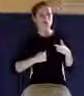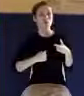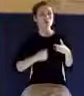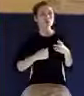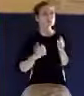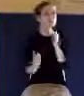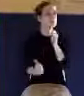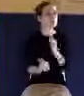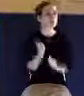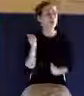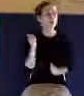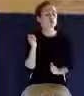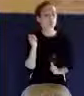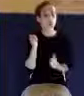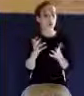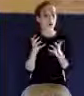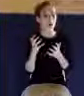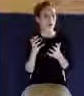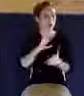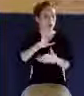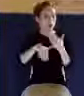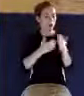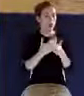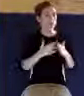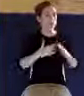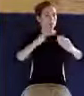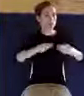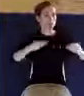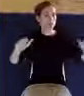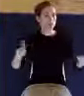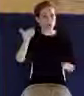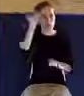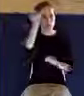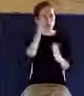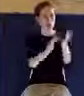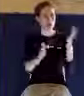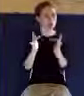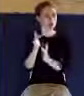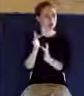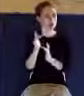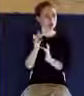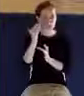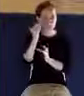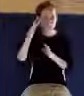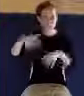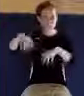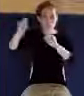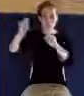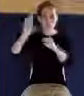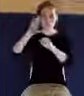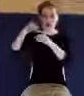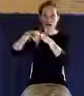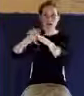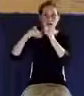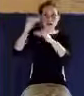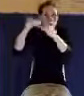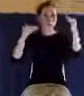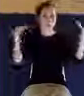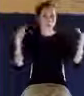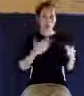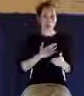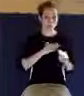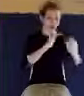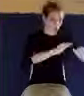children know Jesus, that they know that they're going to heaven. I know you parents all agree. My children, my grandchildren,